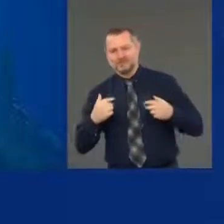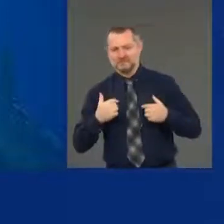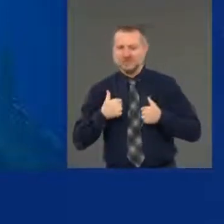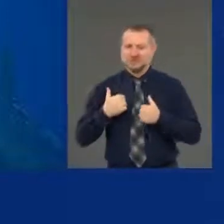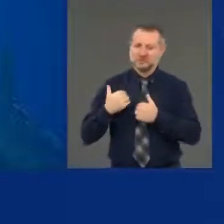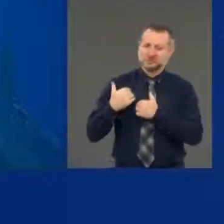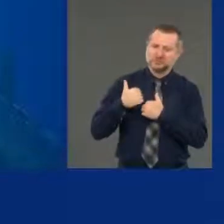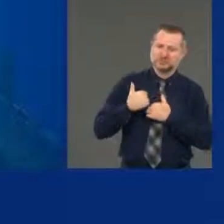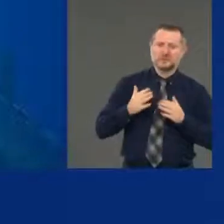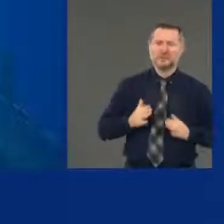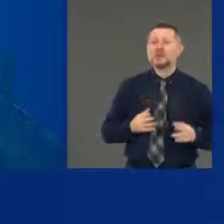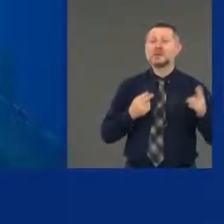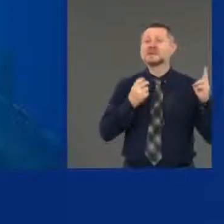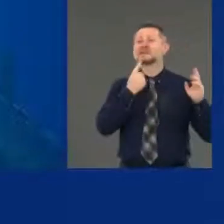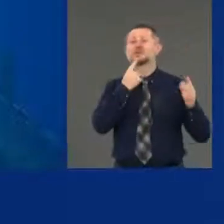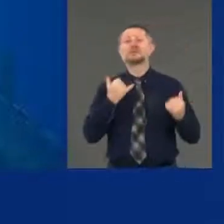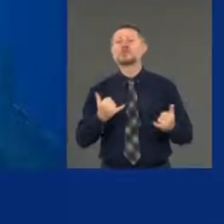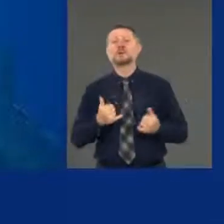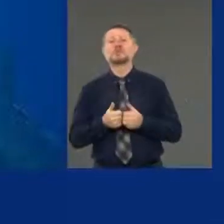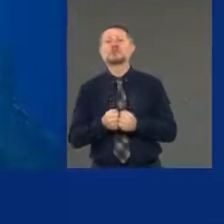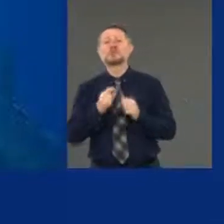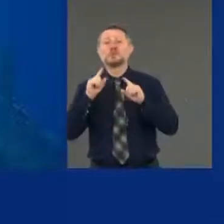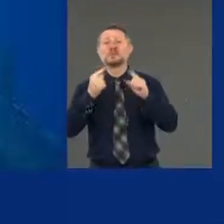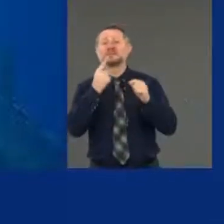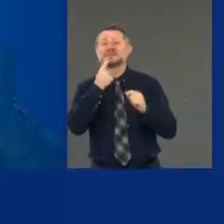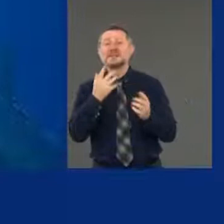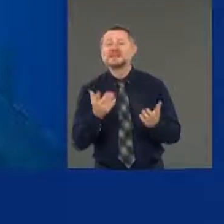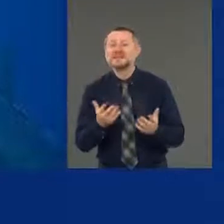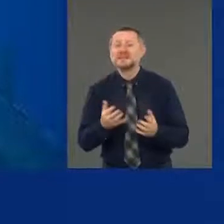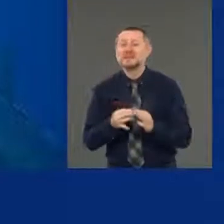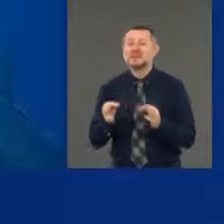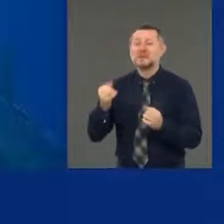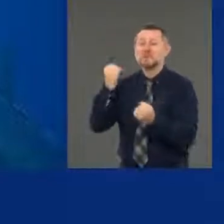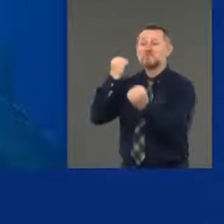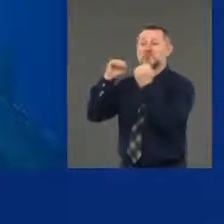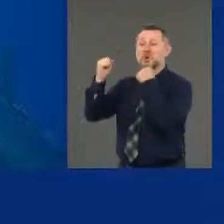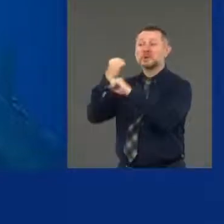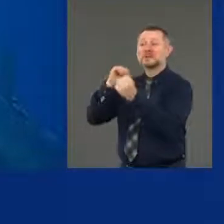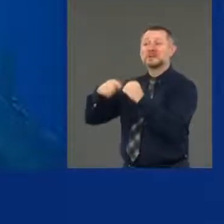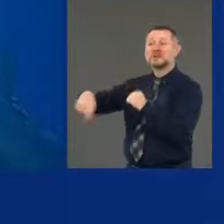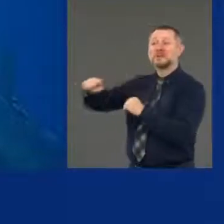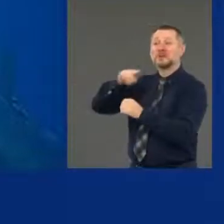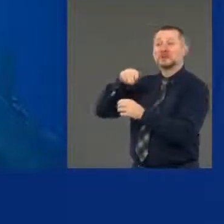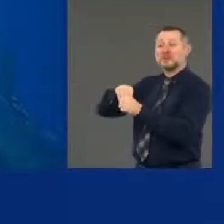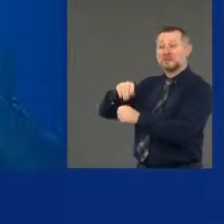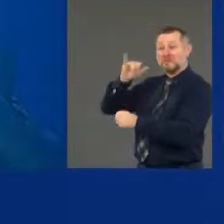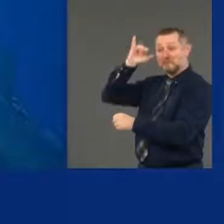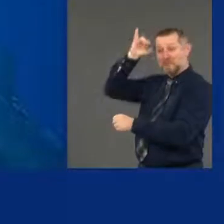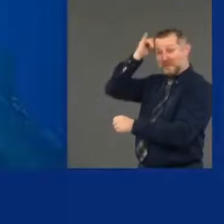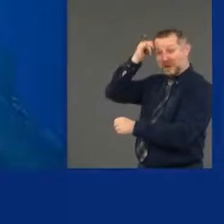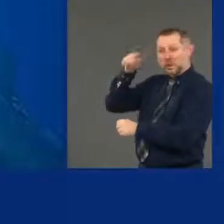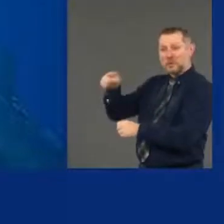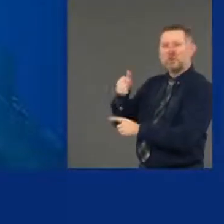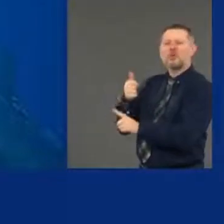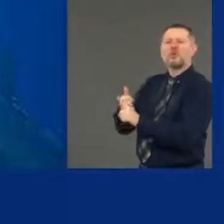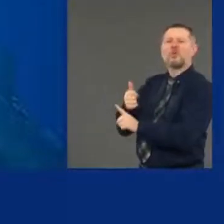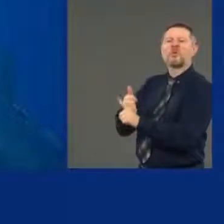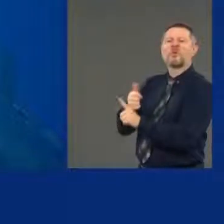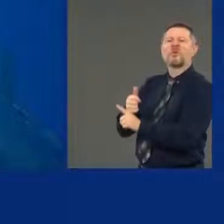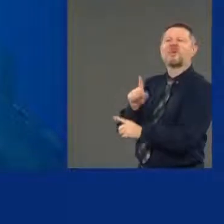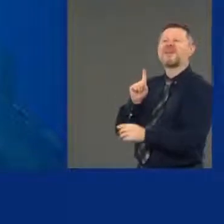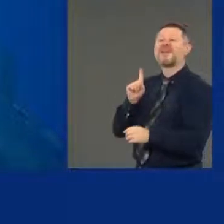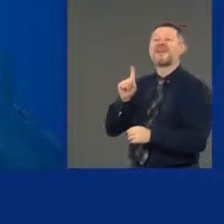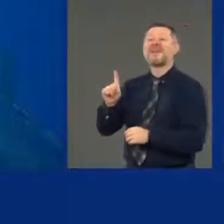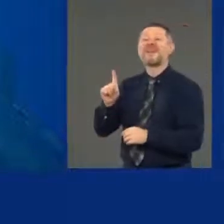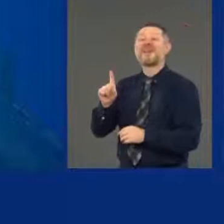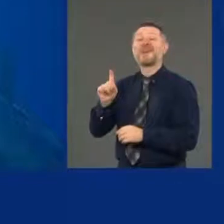tweeted today that the protester in Buffalo, who was hurt by the Buffalo